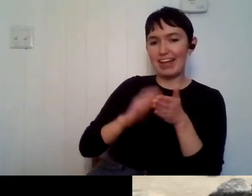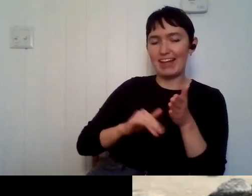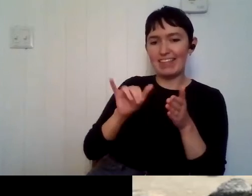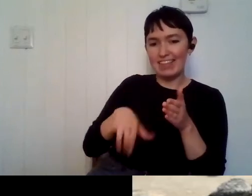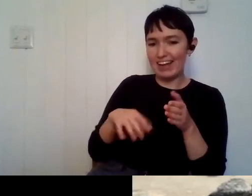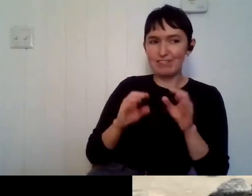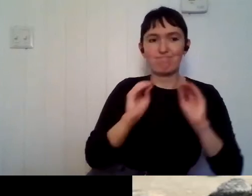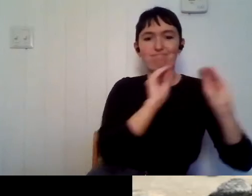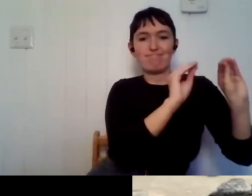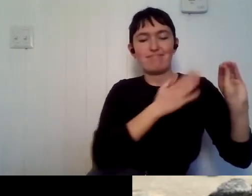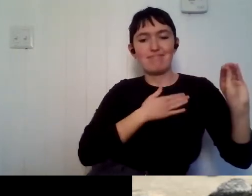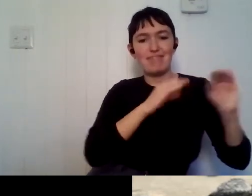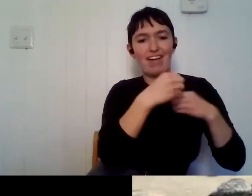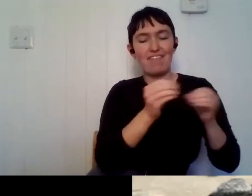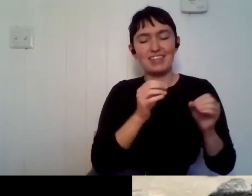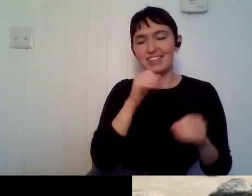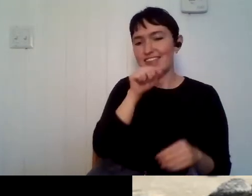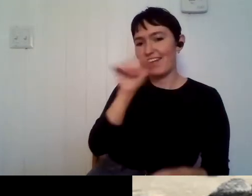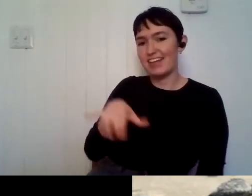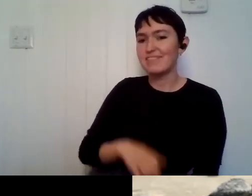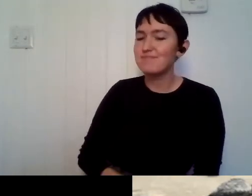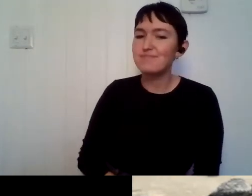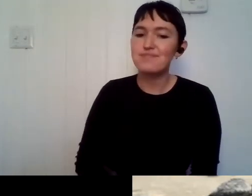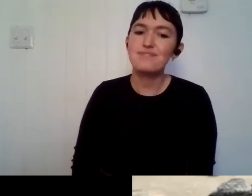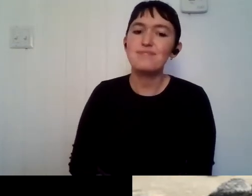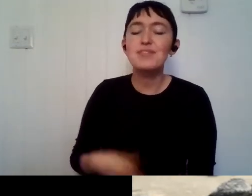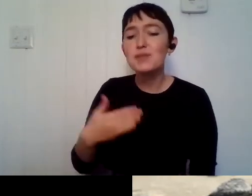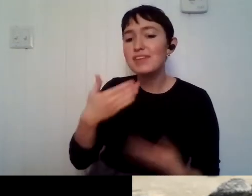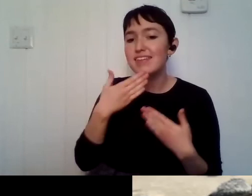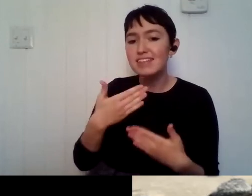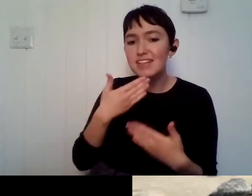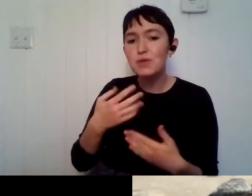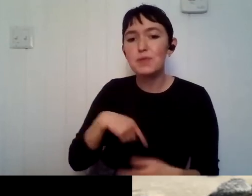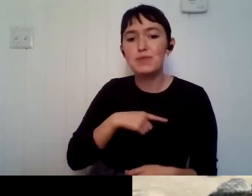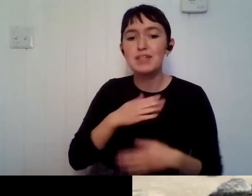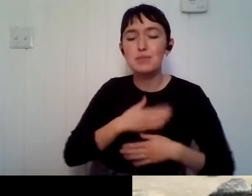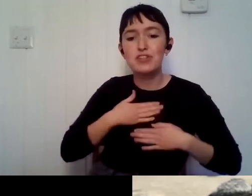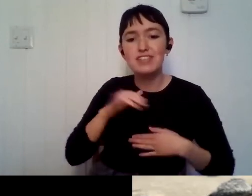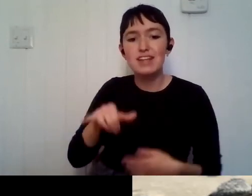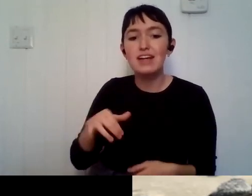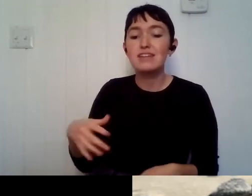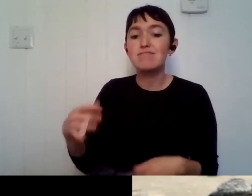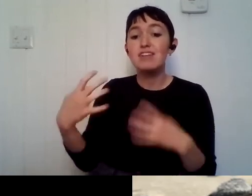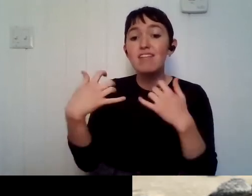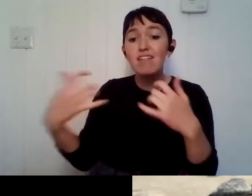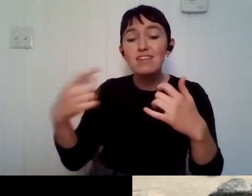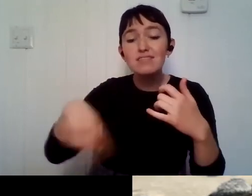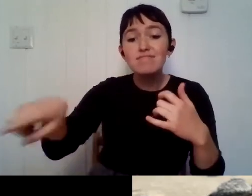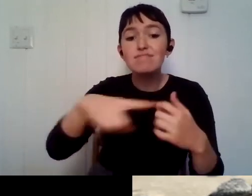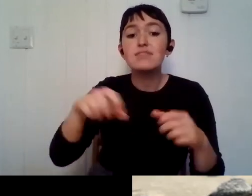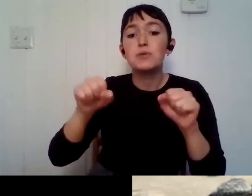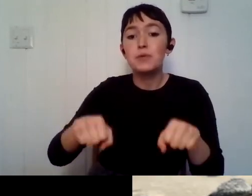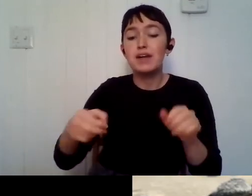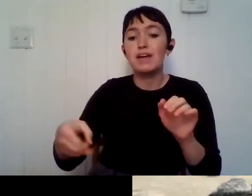uh, I love that one. Very good. All right. Well, thank you so much. Um, we really appreciate it. Everybody at home, you can sign up